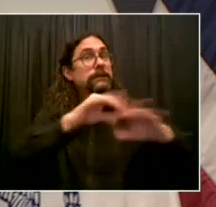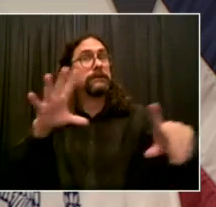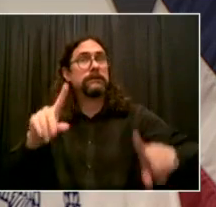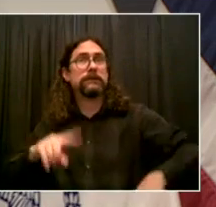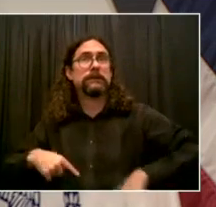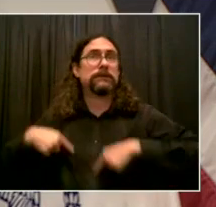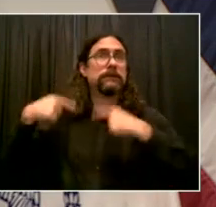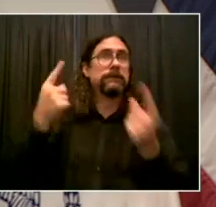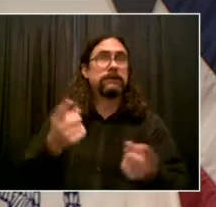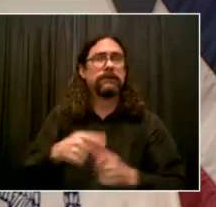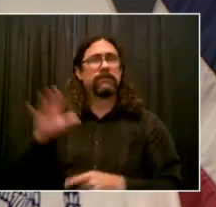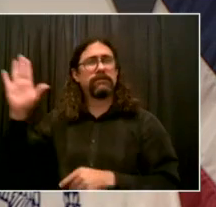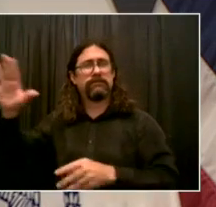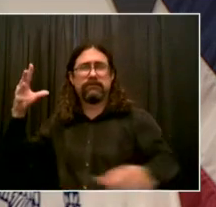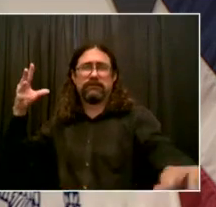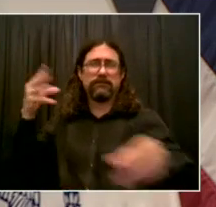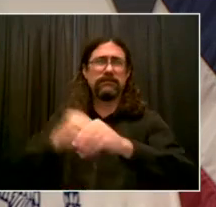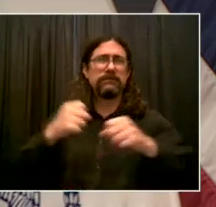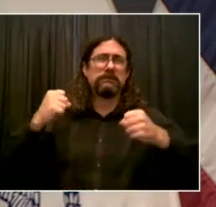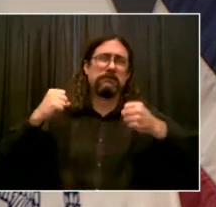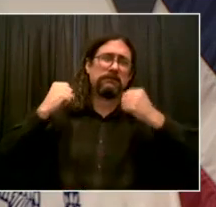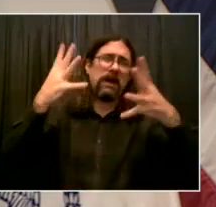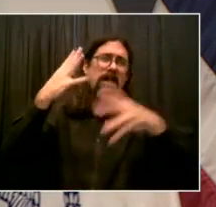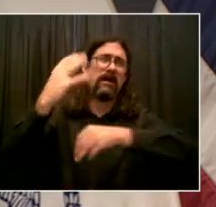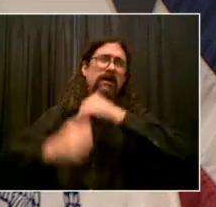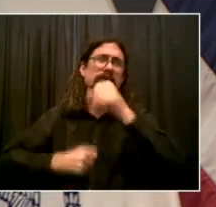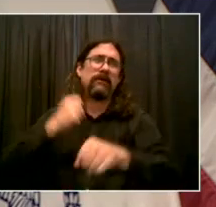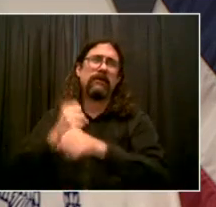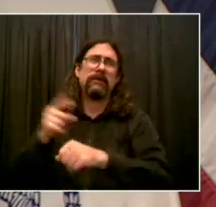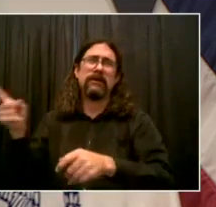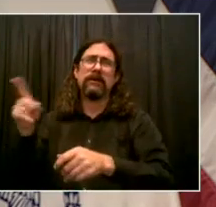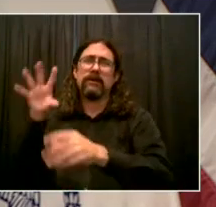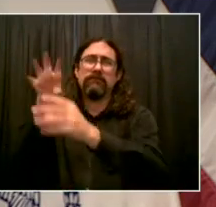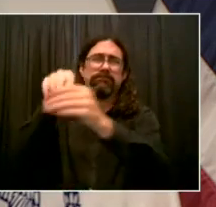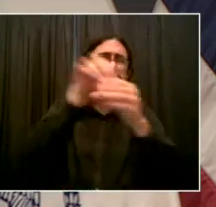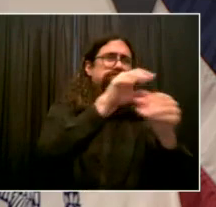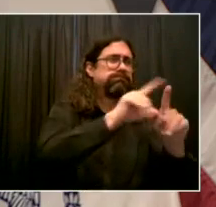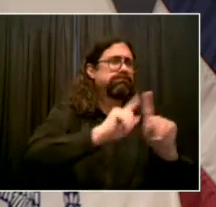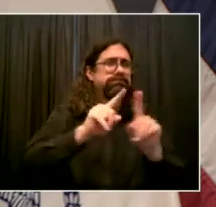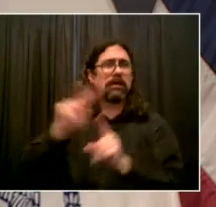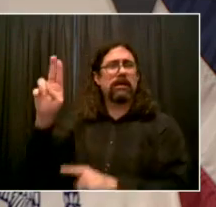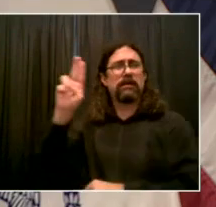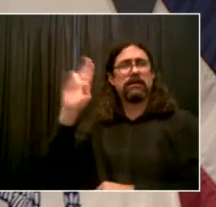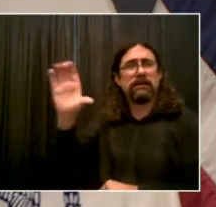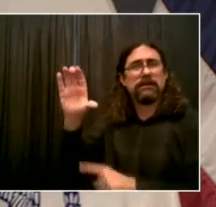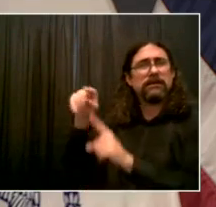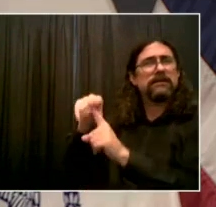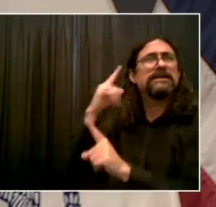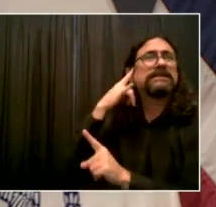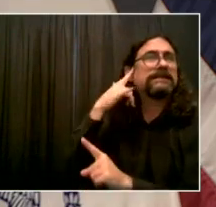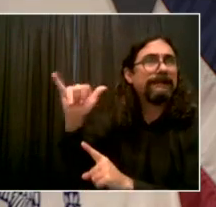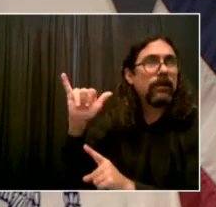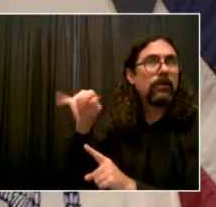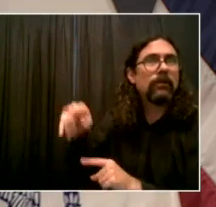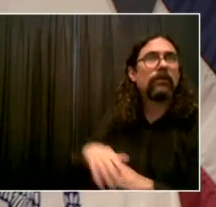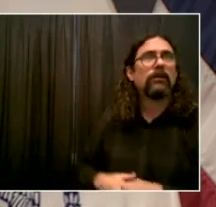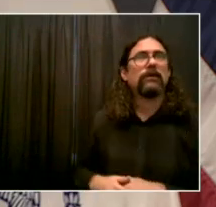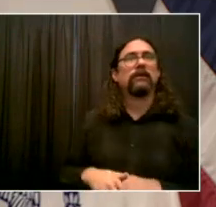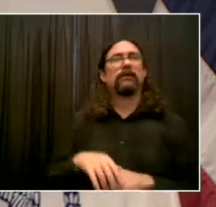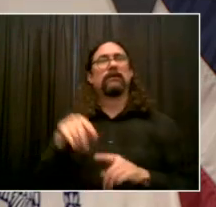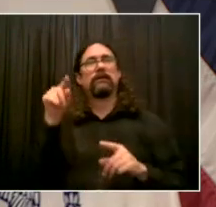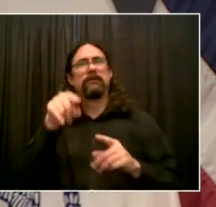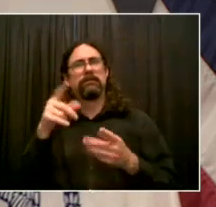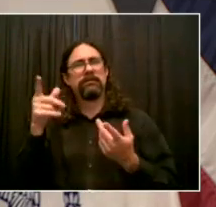University of California system to her leadership as the chief infectious diseases department at the